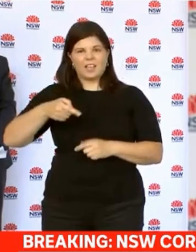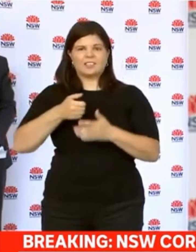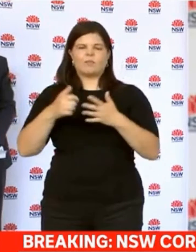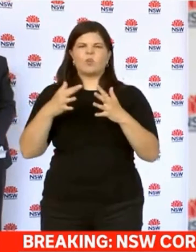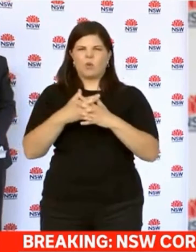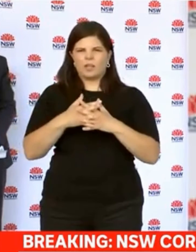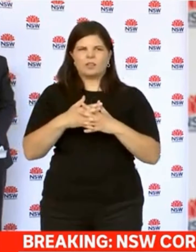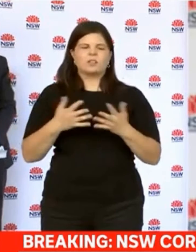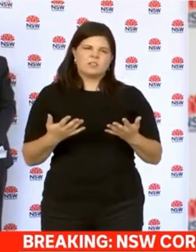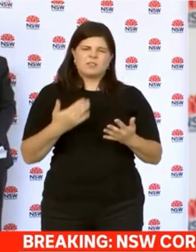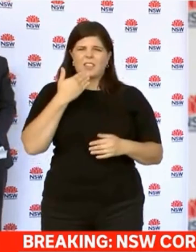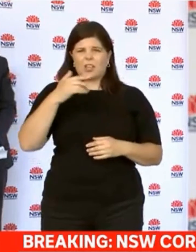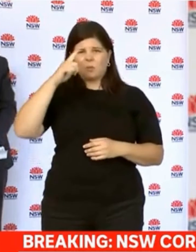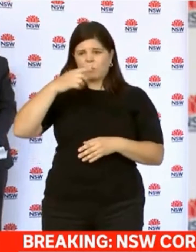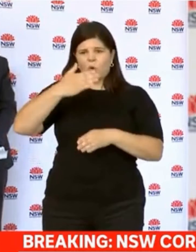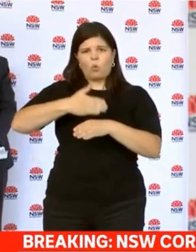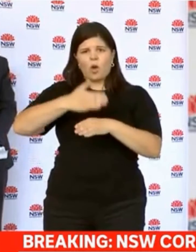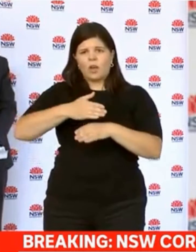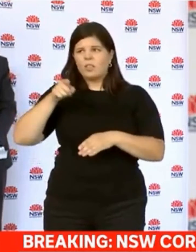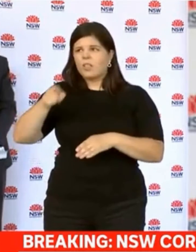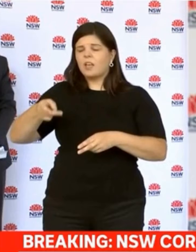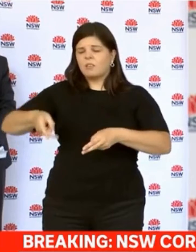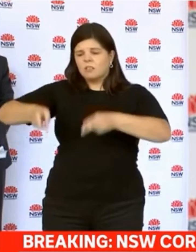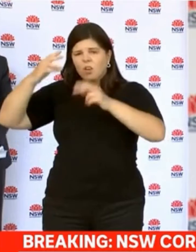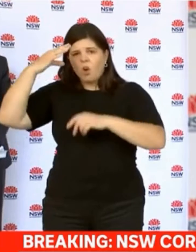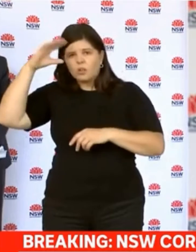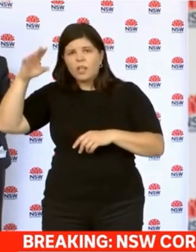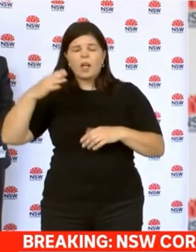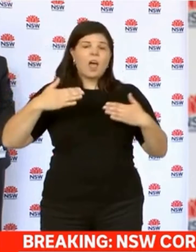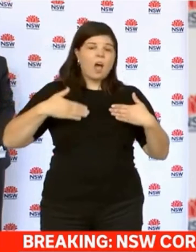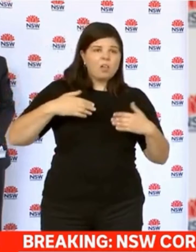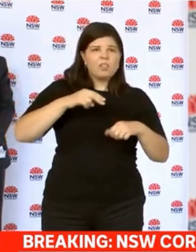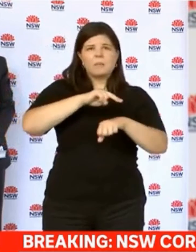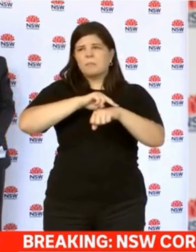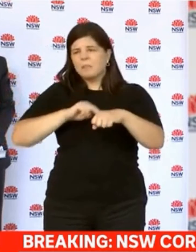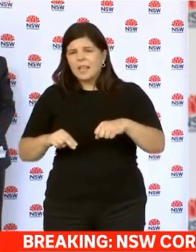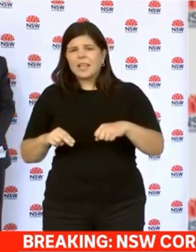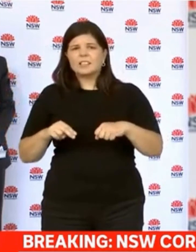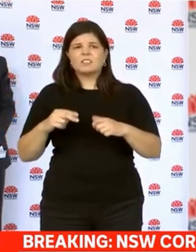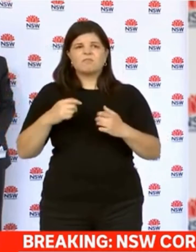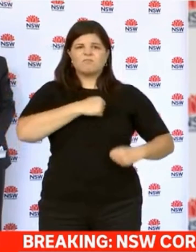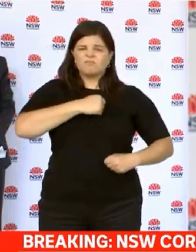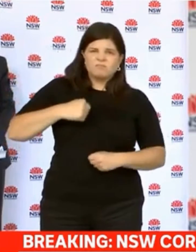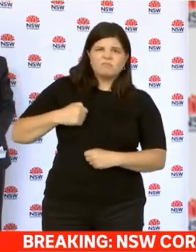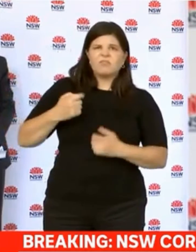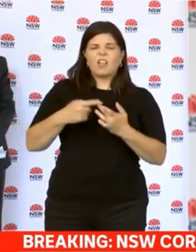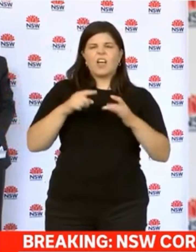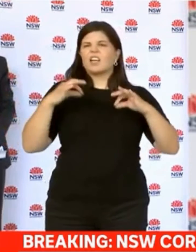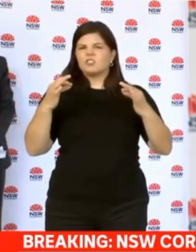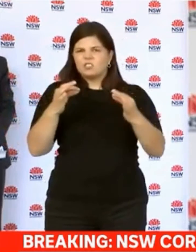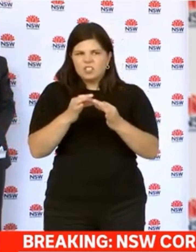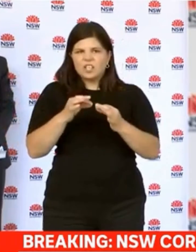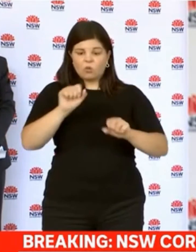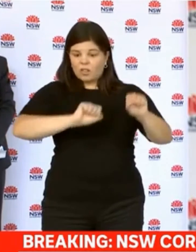can I thank all of our quarantine workers. It's an unbelievable job they're doing, whether it's the health, the police, the federal agencies which we work